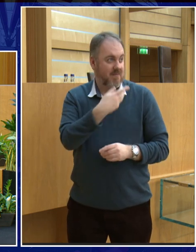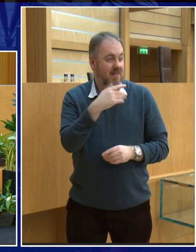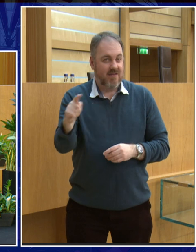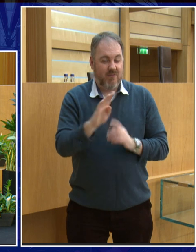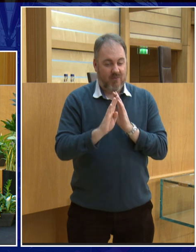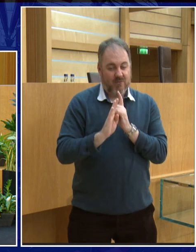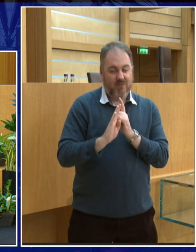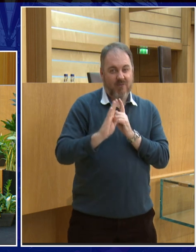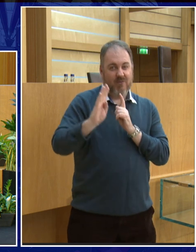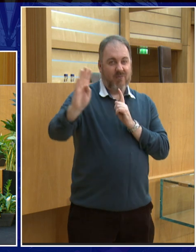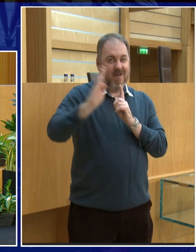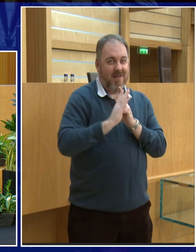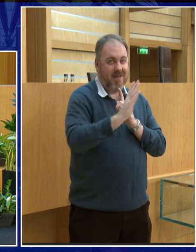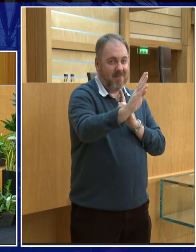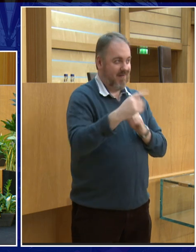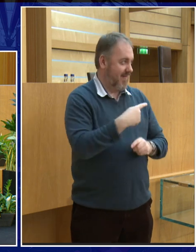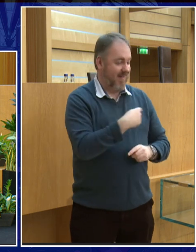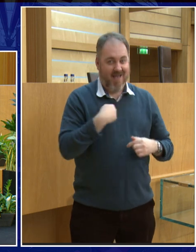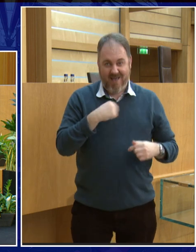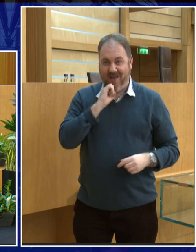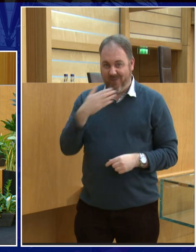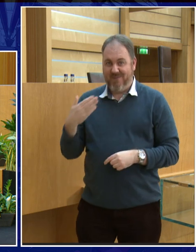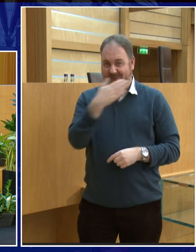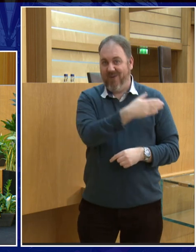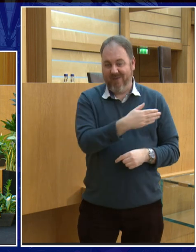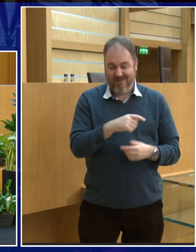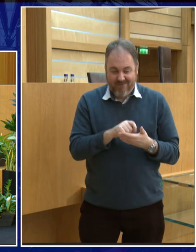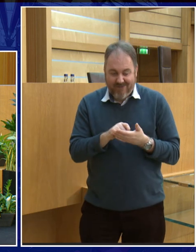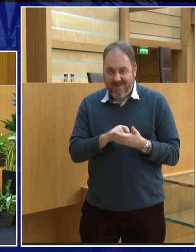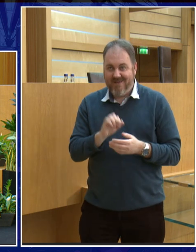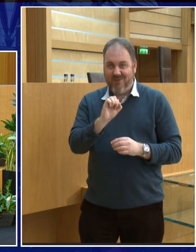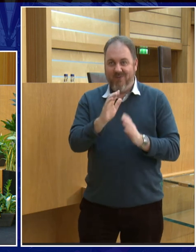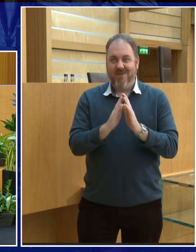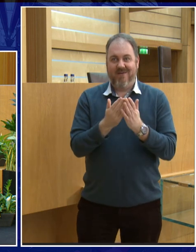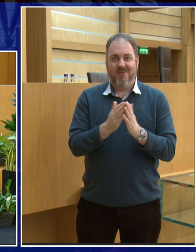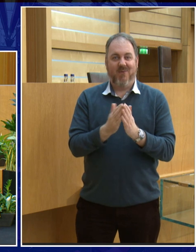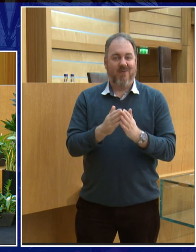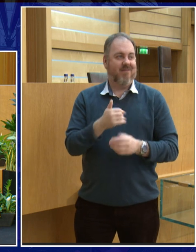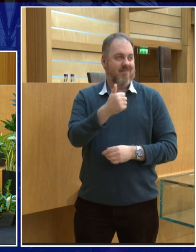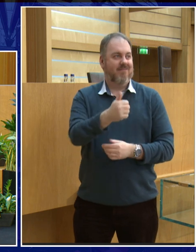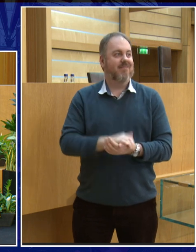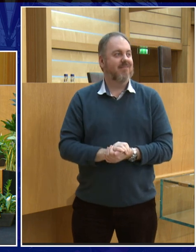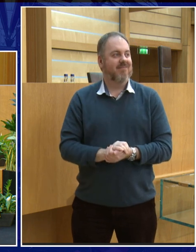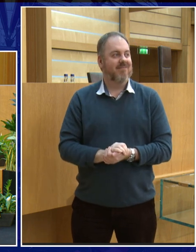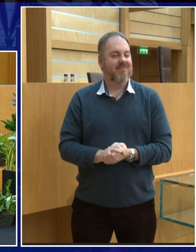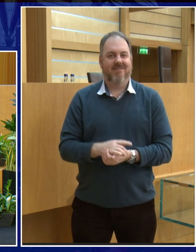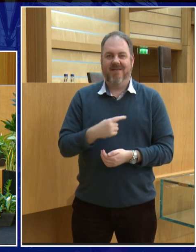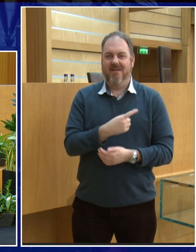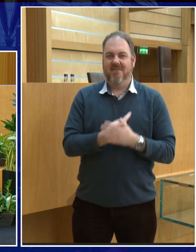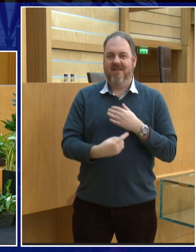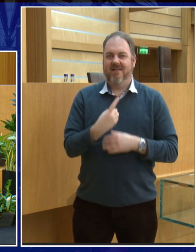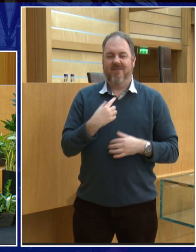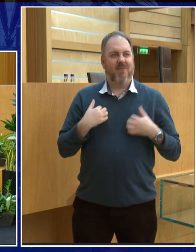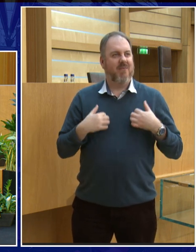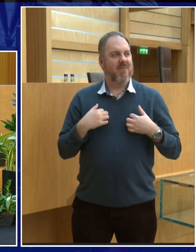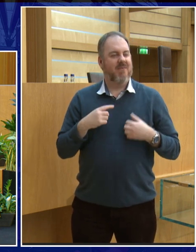there because I'm learning. I'm coming. I really learned an awful lot about the moon. I just felt like doing a moon yowl.